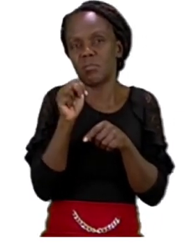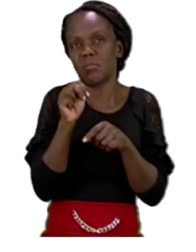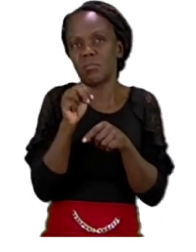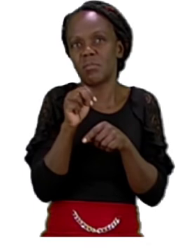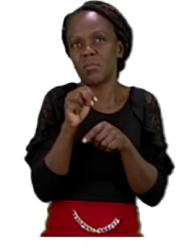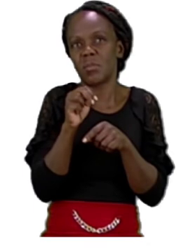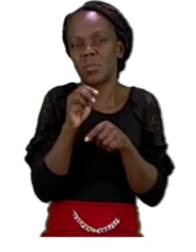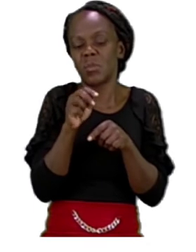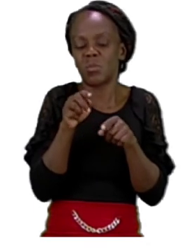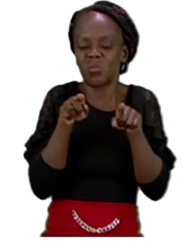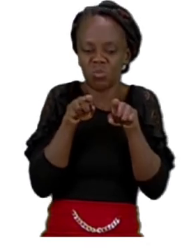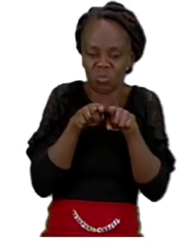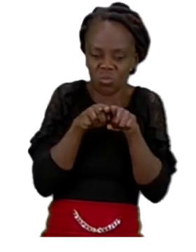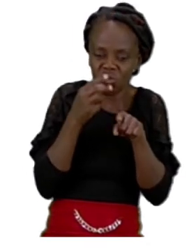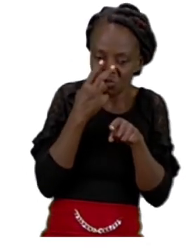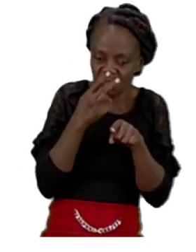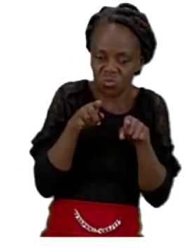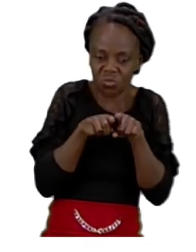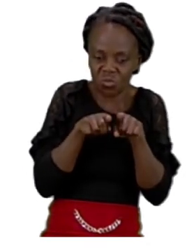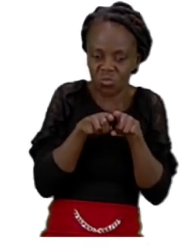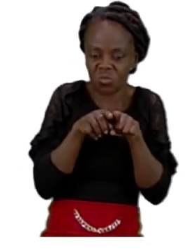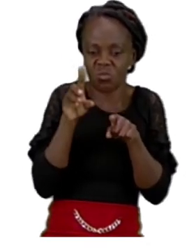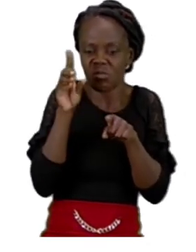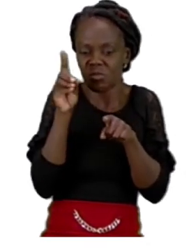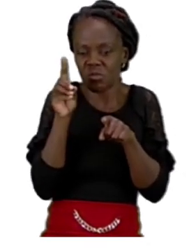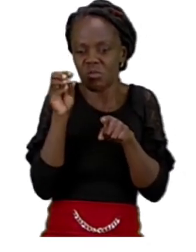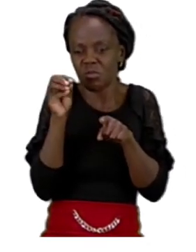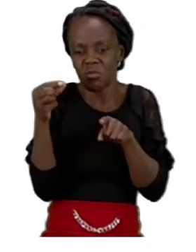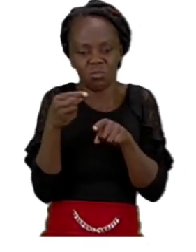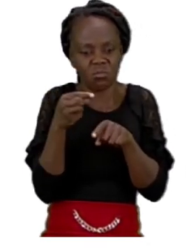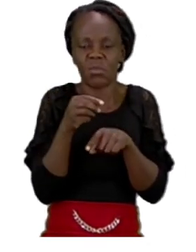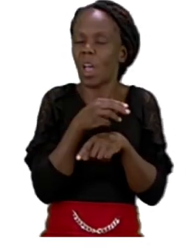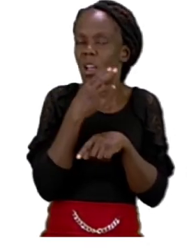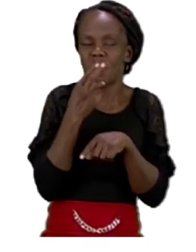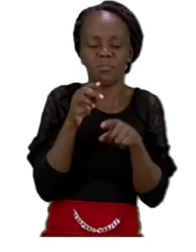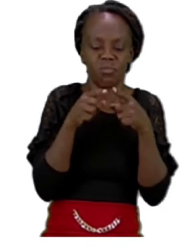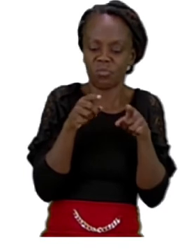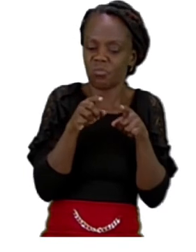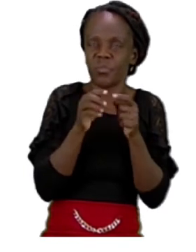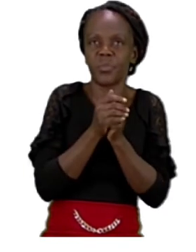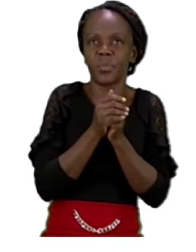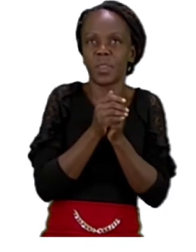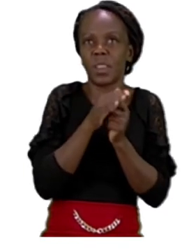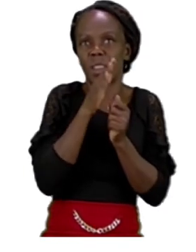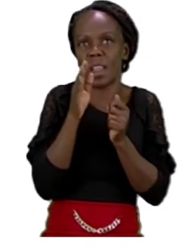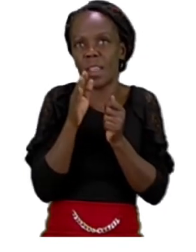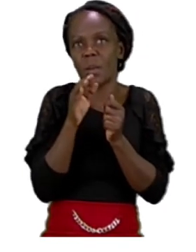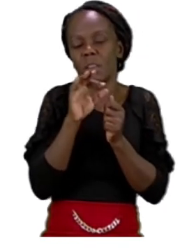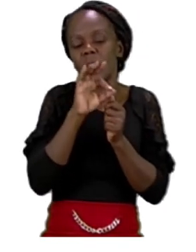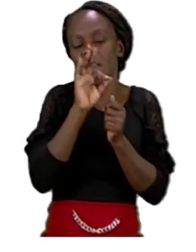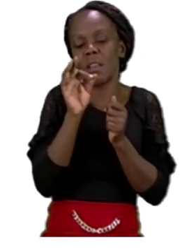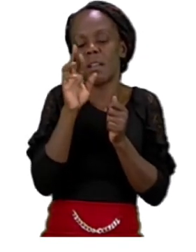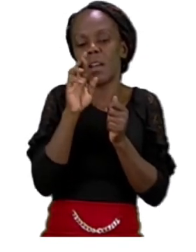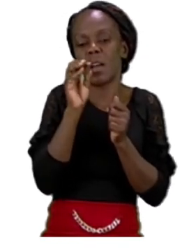they rhyme. So you are going to color in the frog. The rest of them I want